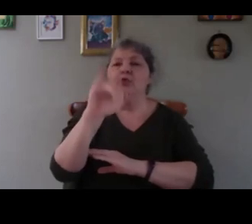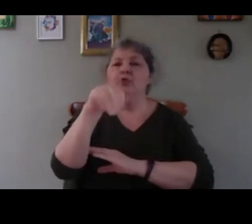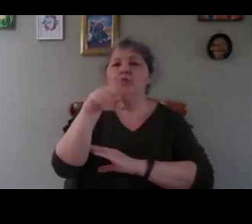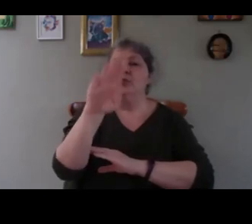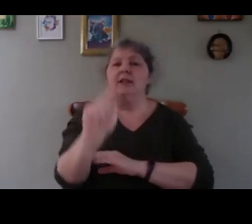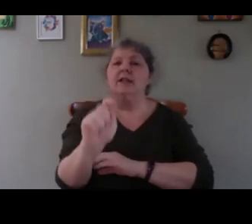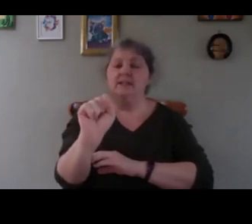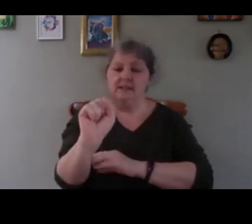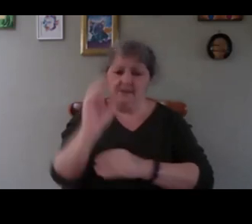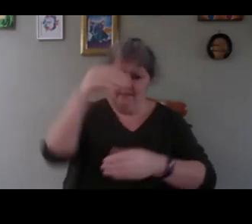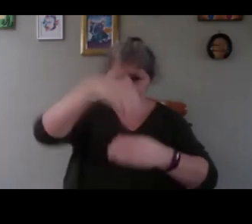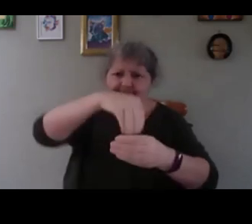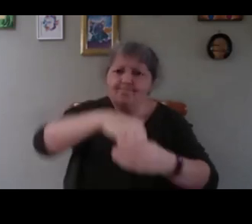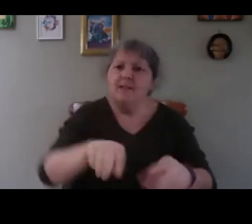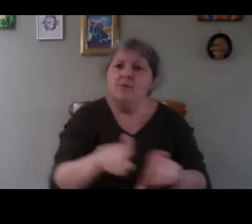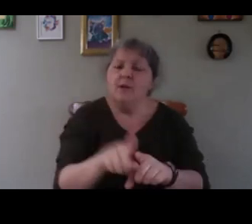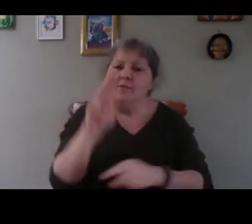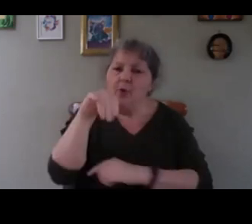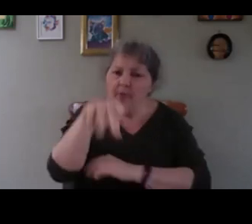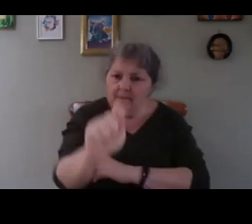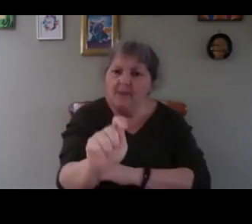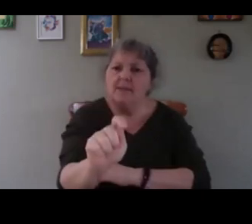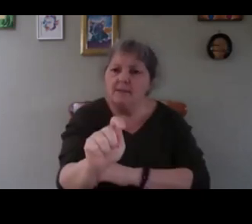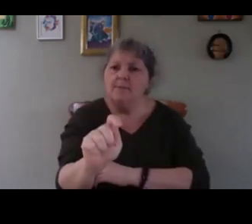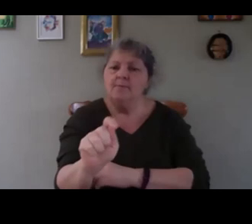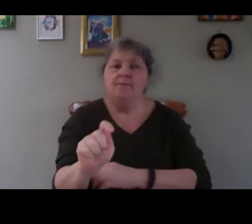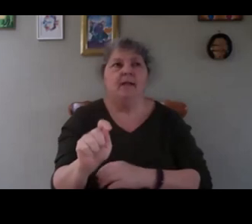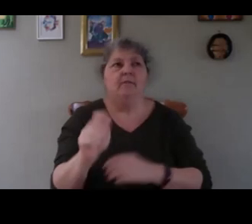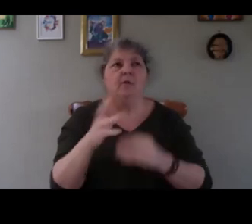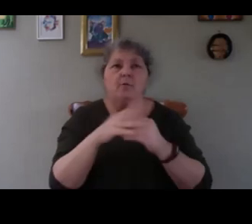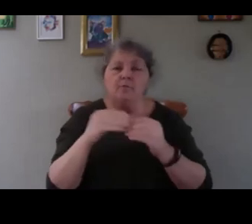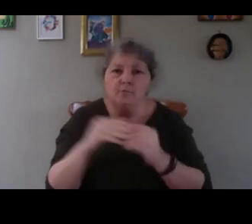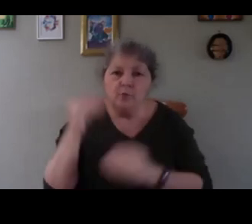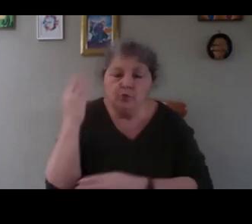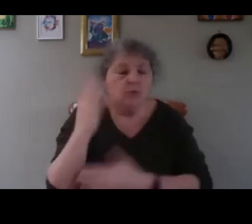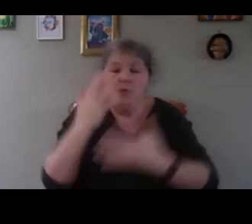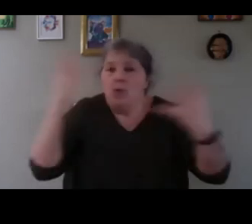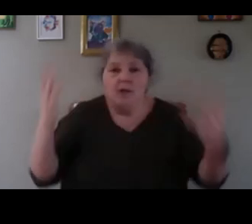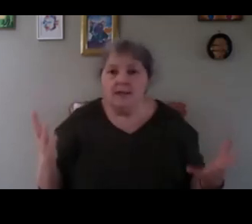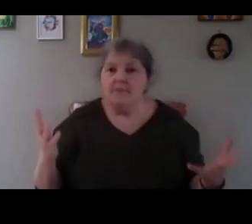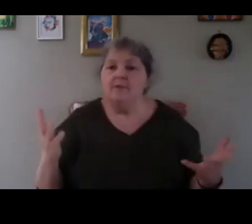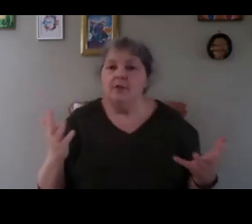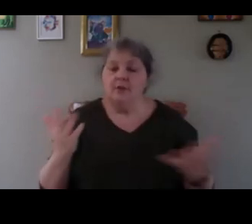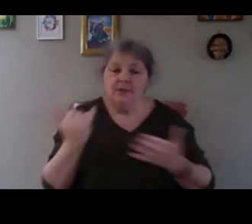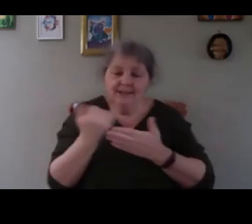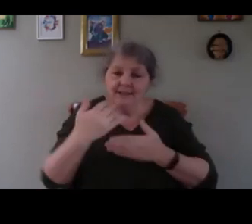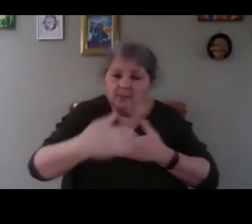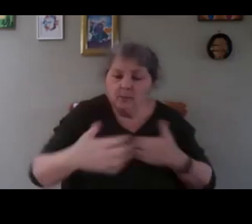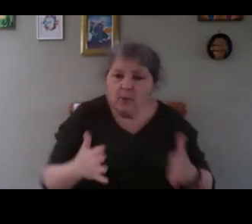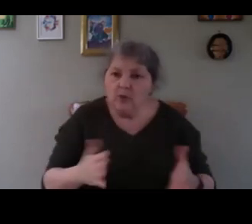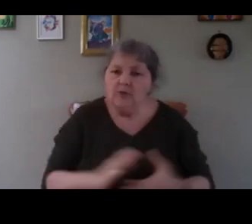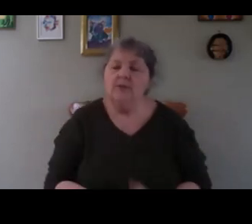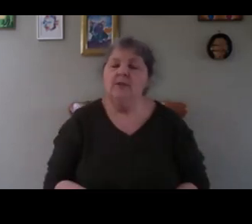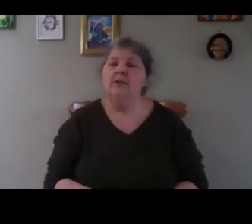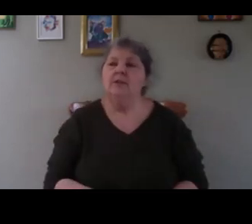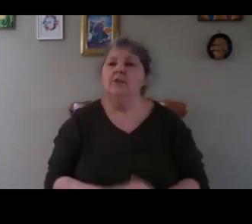I bet that you never saw any fruit trees tulip field or whatever in a bog there is nothing so